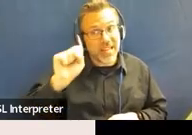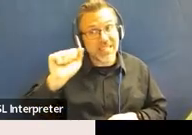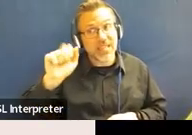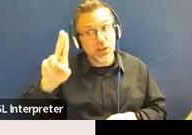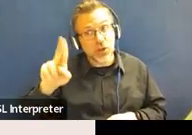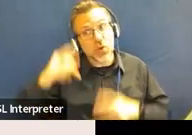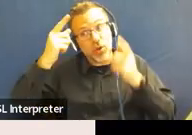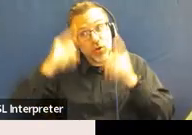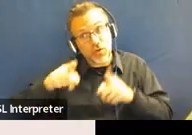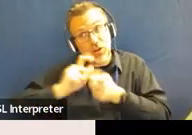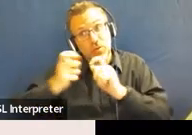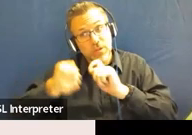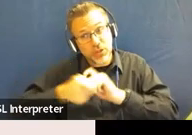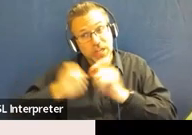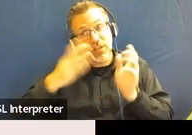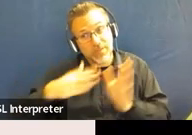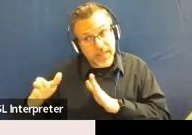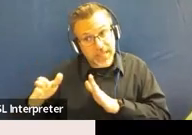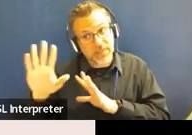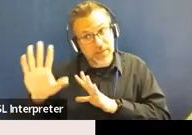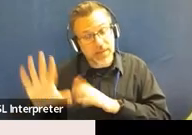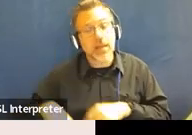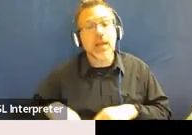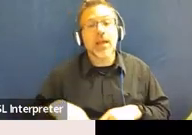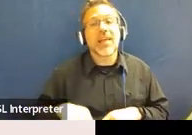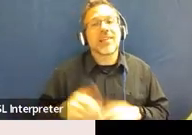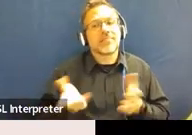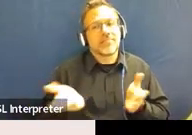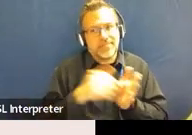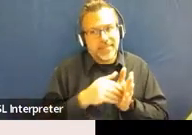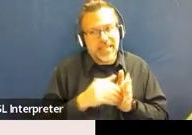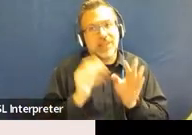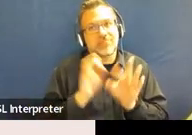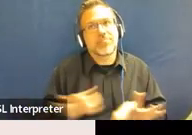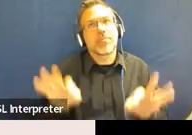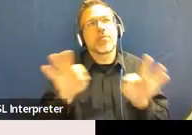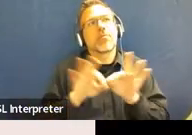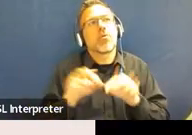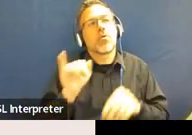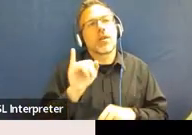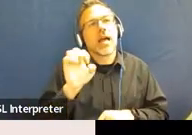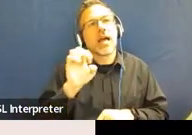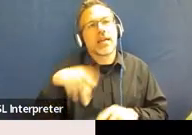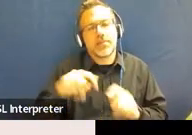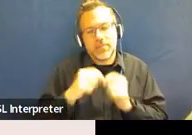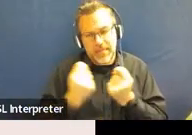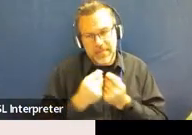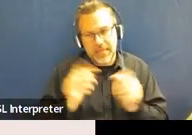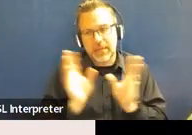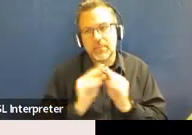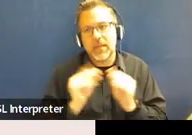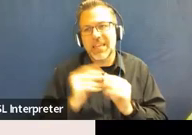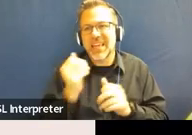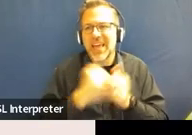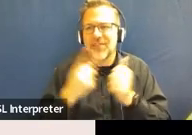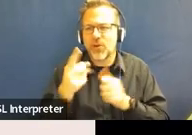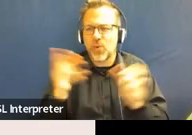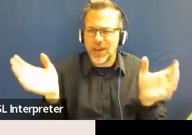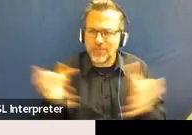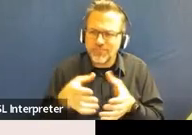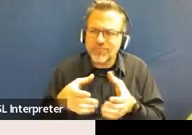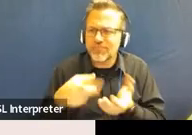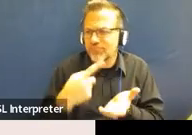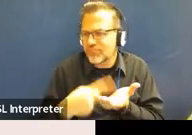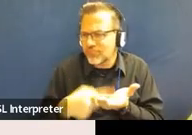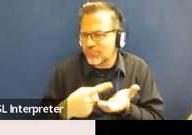of placement. So, again, this is that very important IEP team conversation. Get everybody together and talk these pieces through.